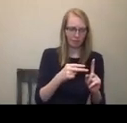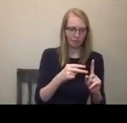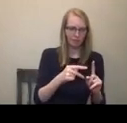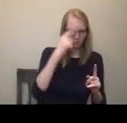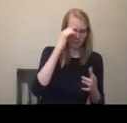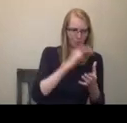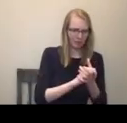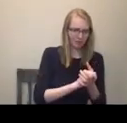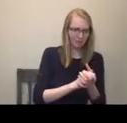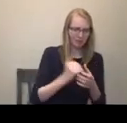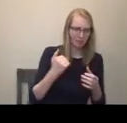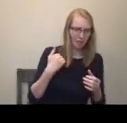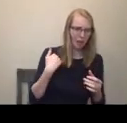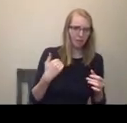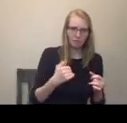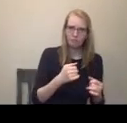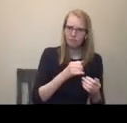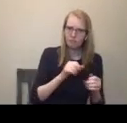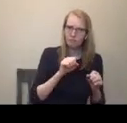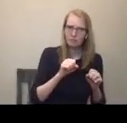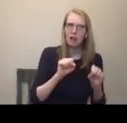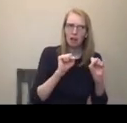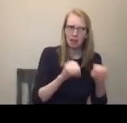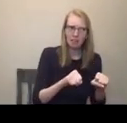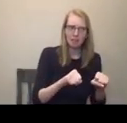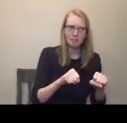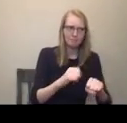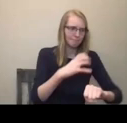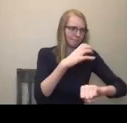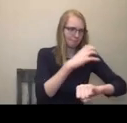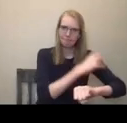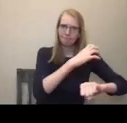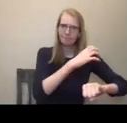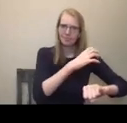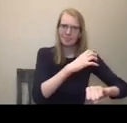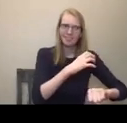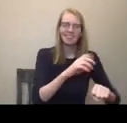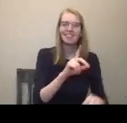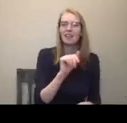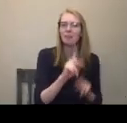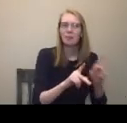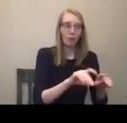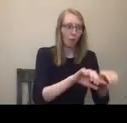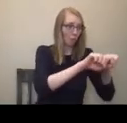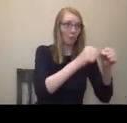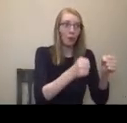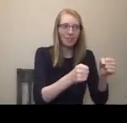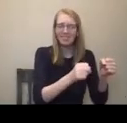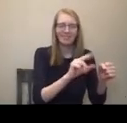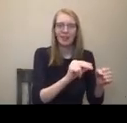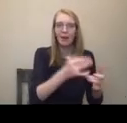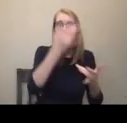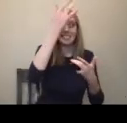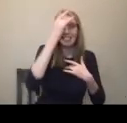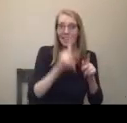capacity to be empowered. So people who are disabled are not broken. People who are sick are not incapable. They